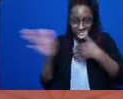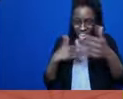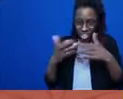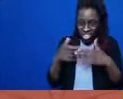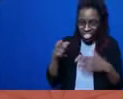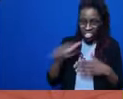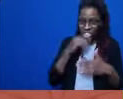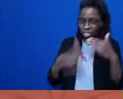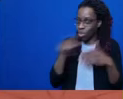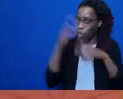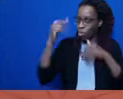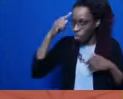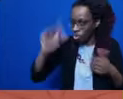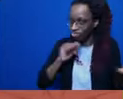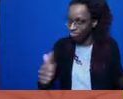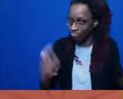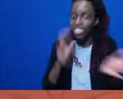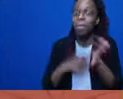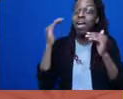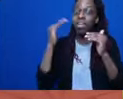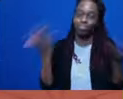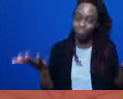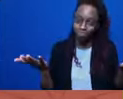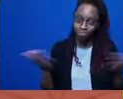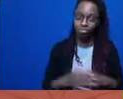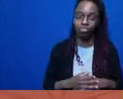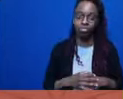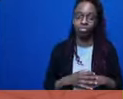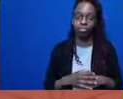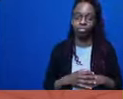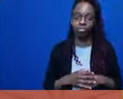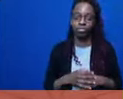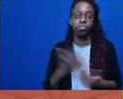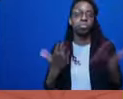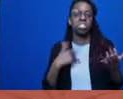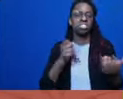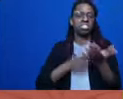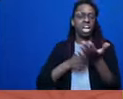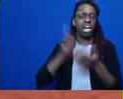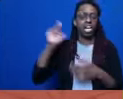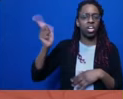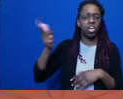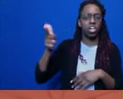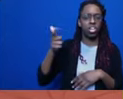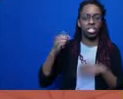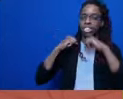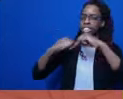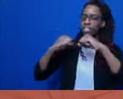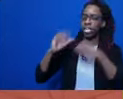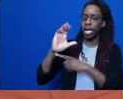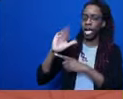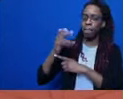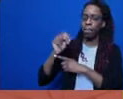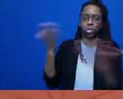maybe we could talk later about what defense campaigns do and don't do. I think it's really important to recognize that, like, my politics